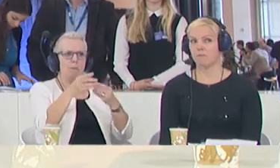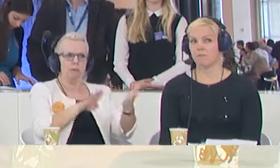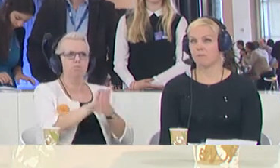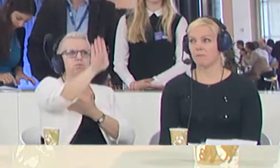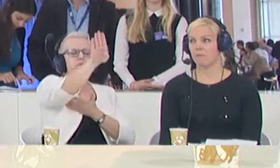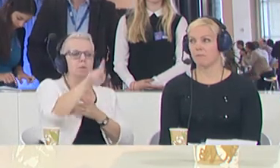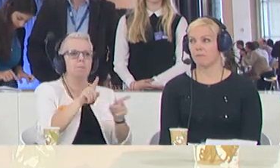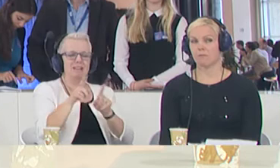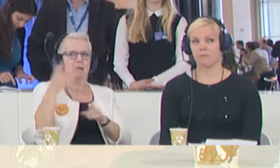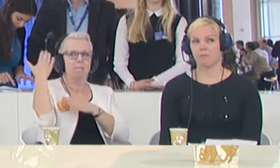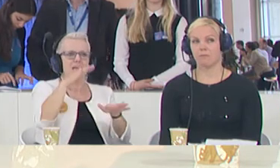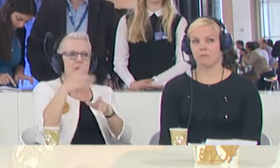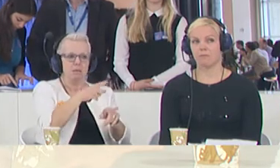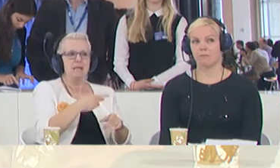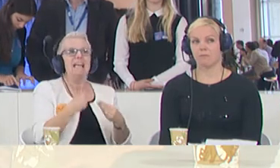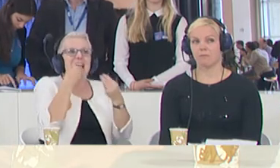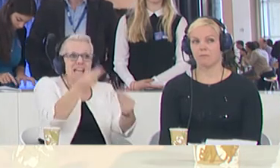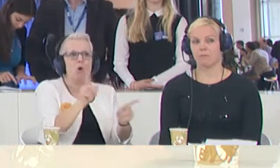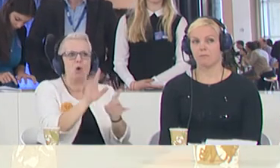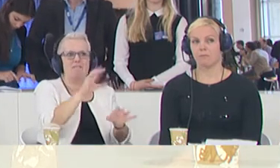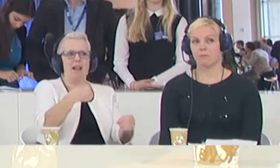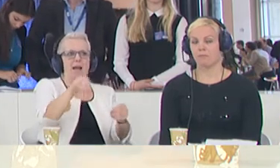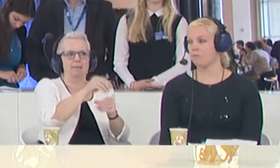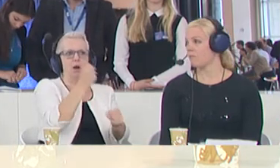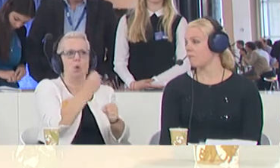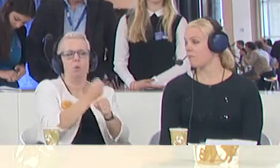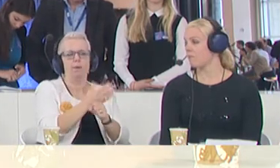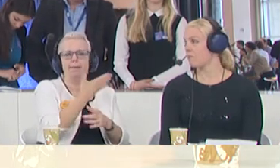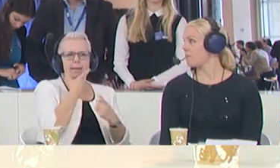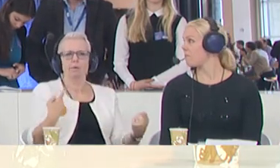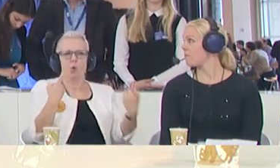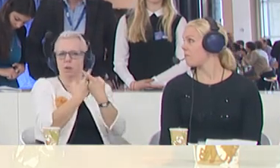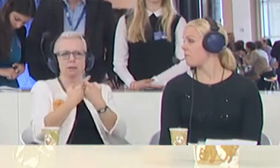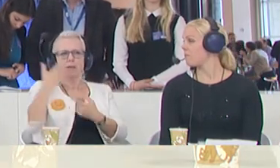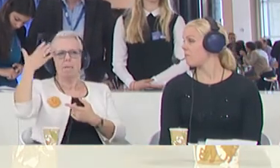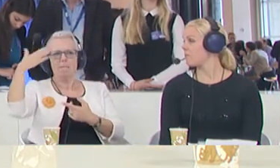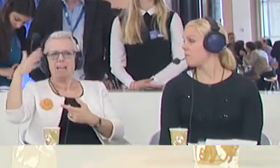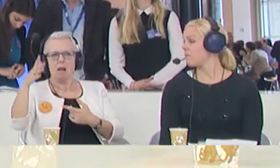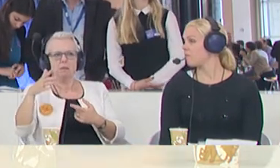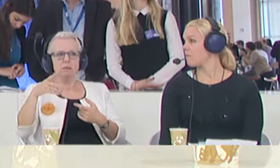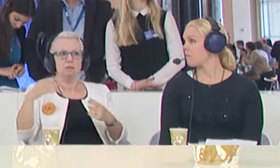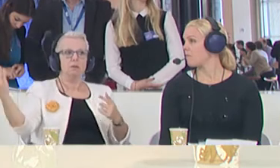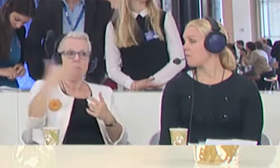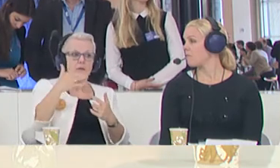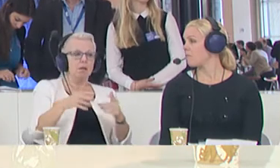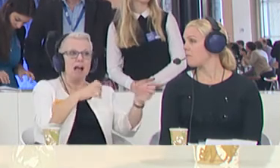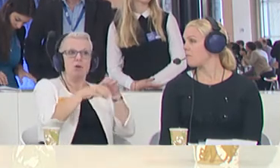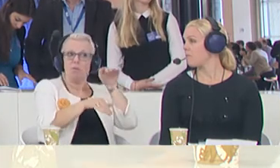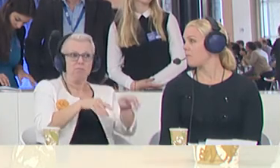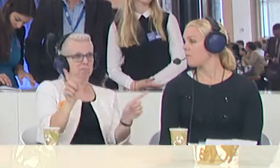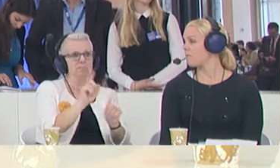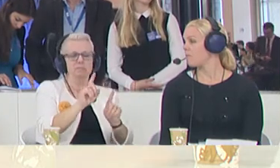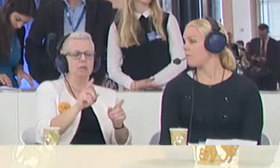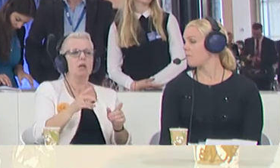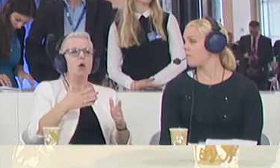And those migrants are often creating a lot of jobs. So this is not a contradiction, migration, economic possibilities and prosperity.